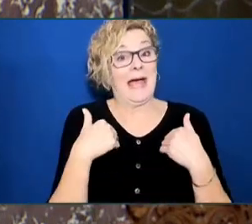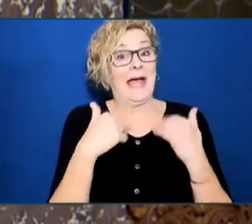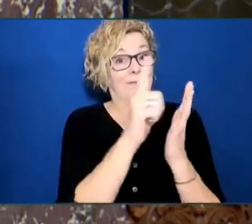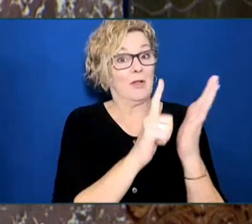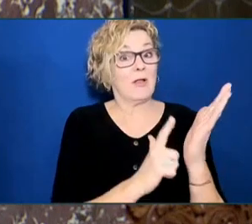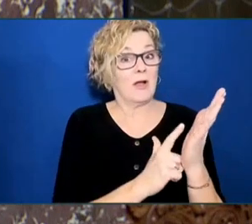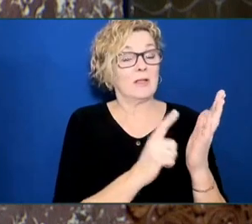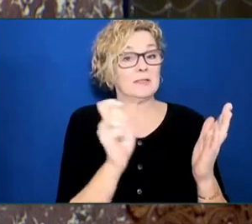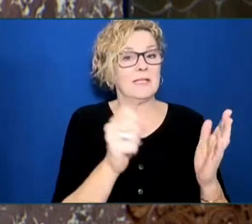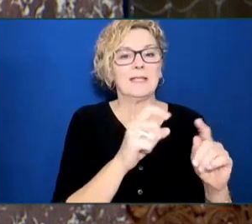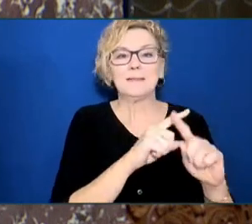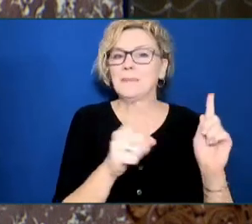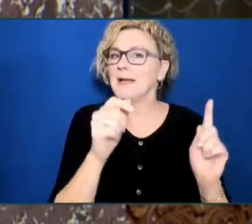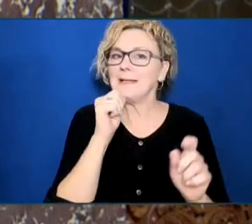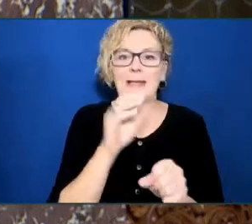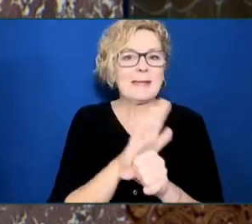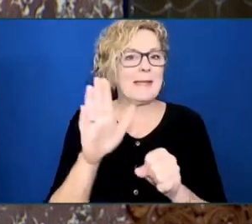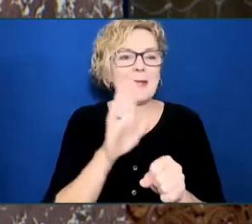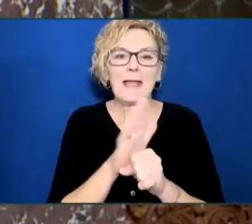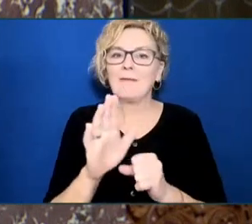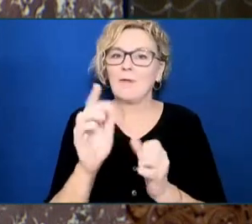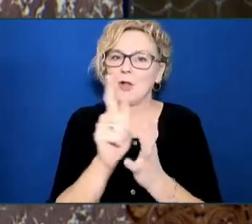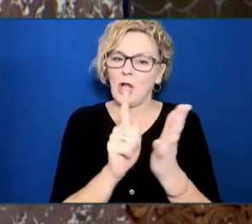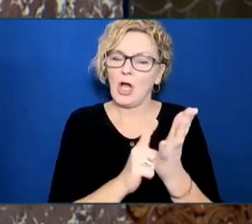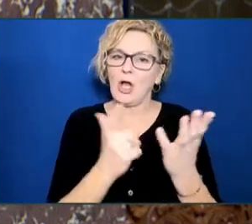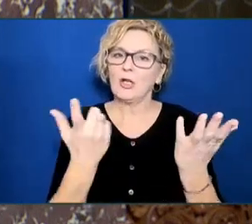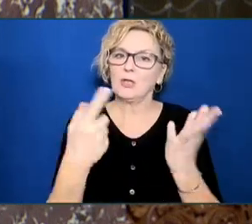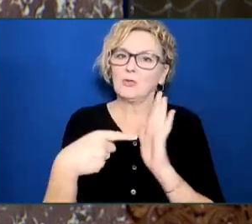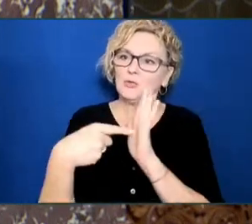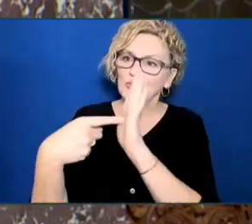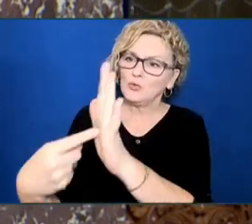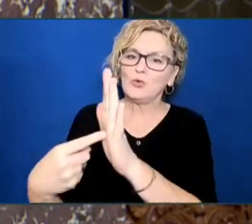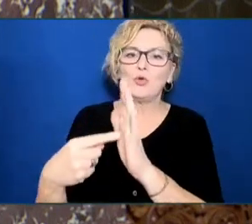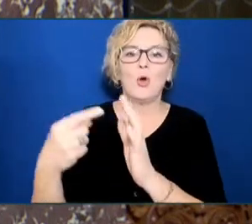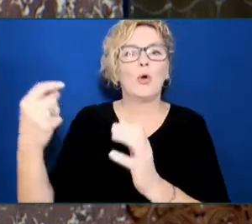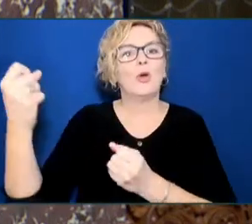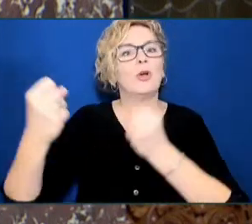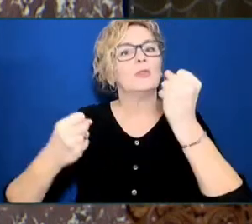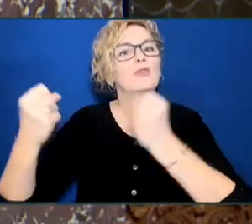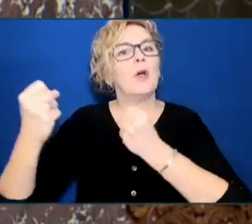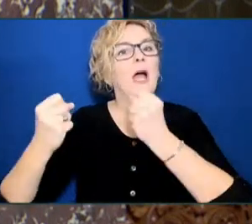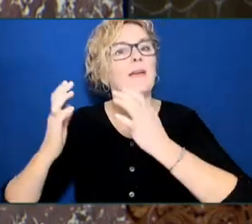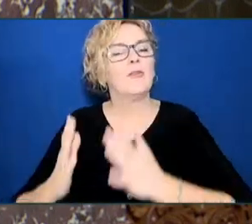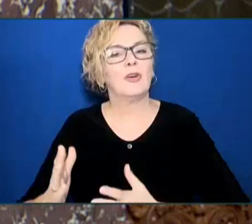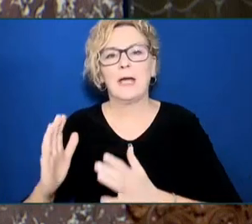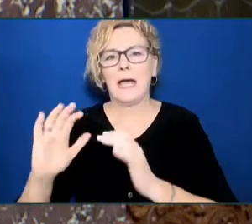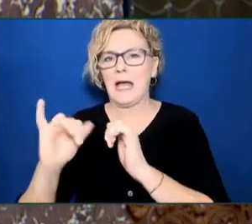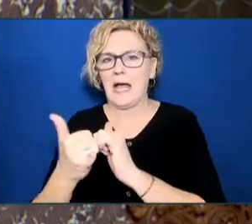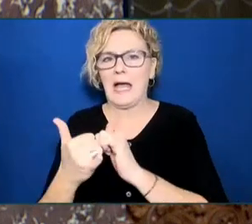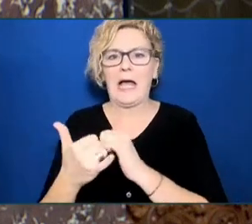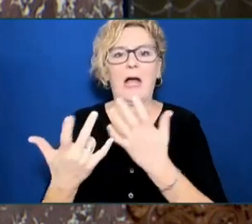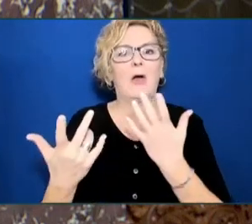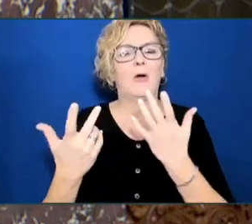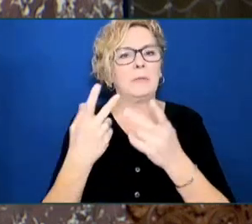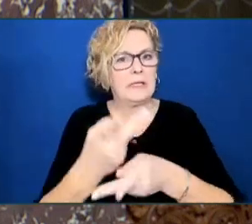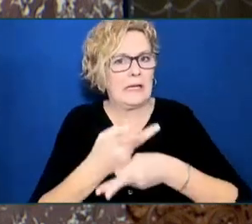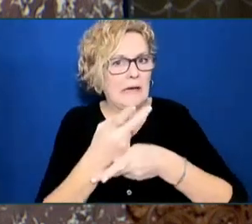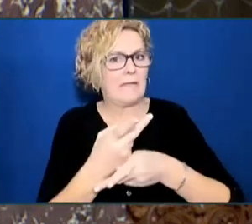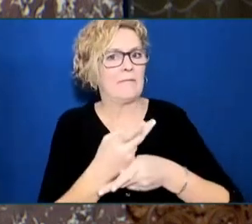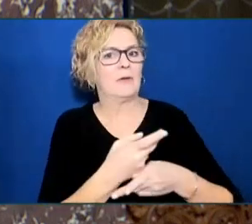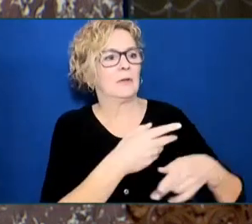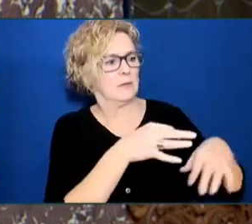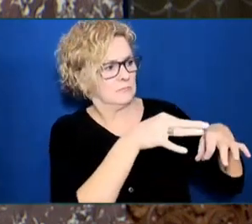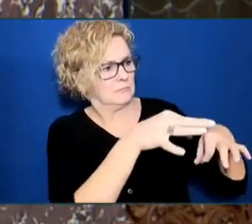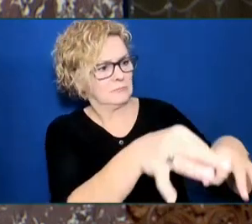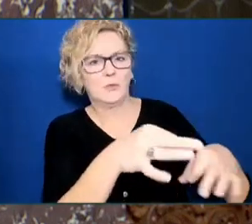which dictates how vehicle drivers are obligated in their interactions with cyclists on the road. This is why the VC Cycling Coalition is